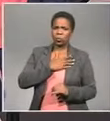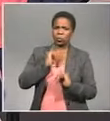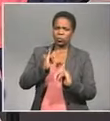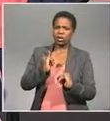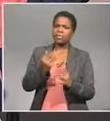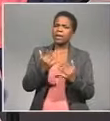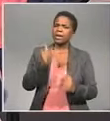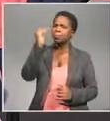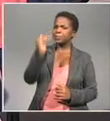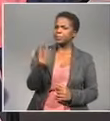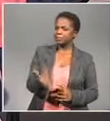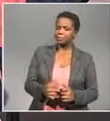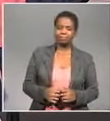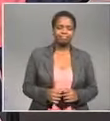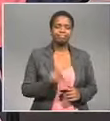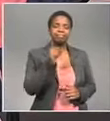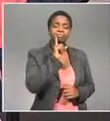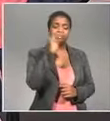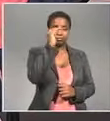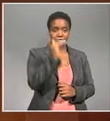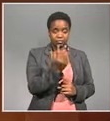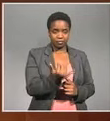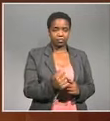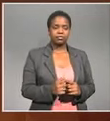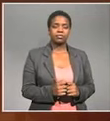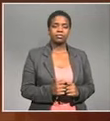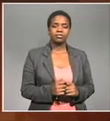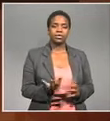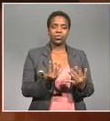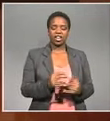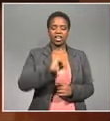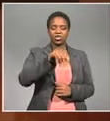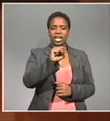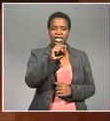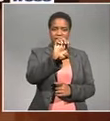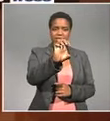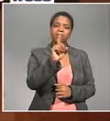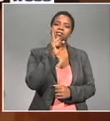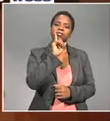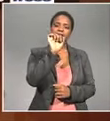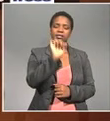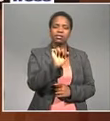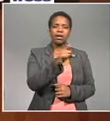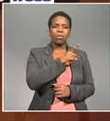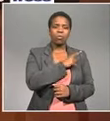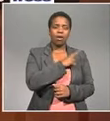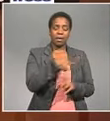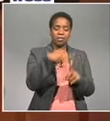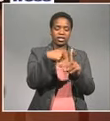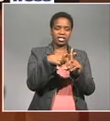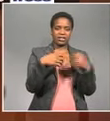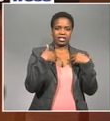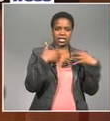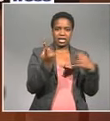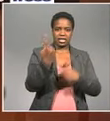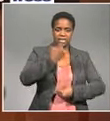Take us through the markets if you will Let's have a look at those markets there So today we saw an interesting trading day Because after a positive start of the